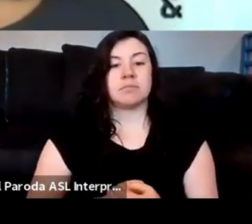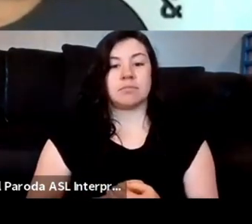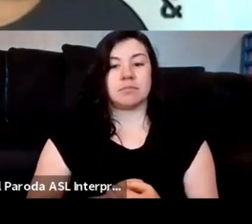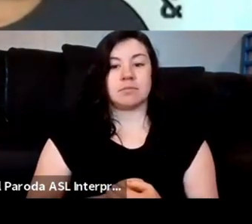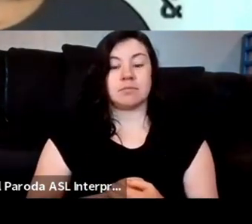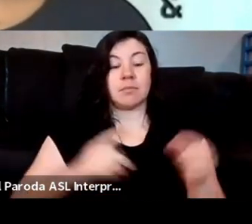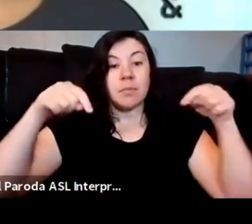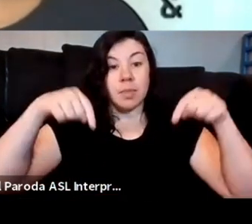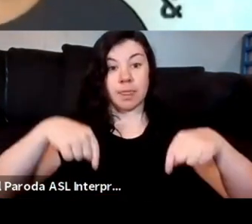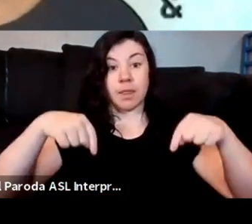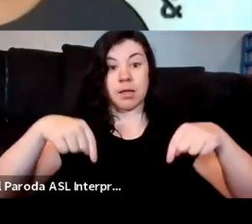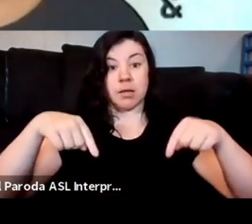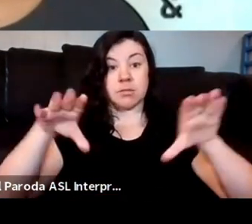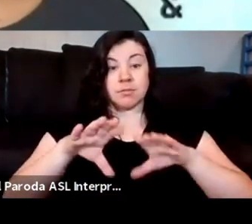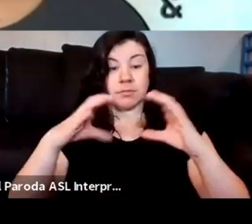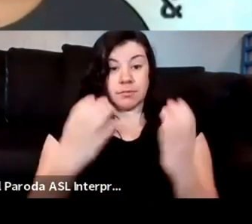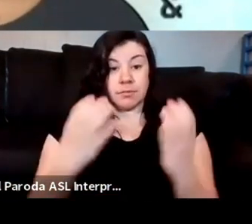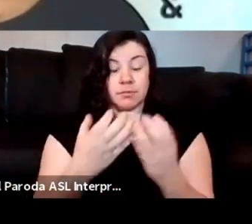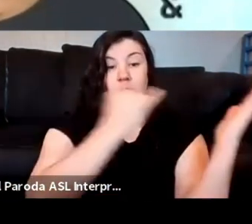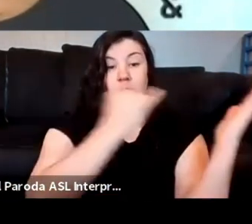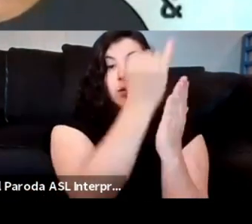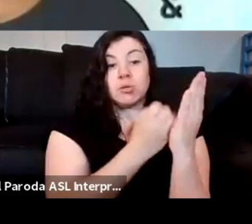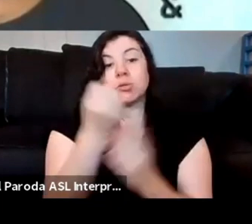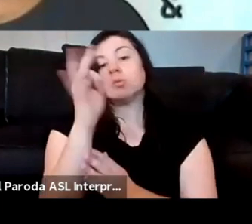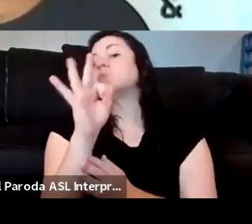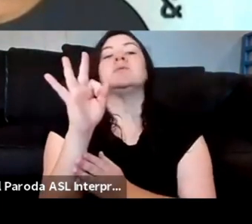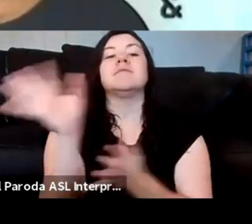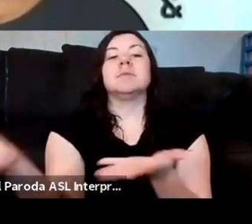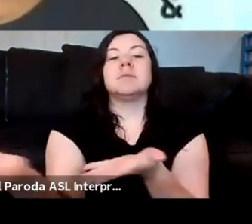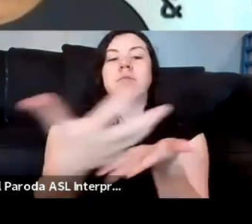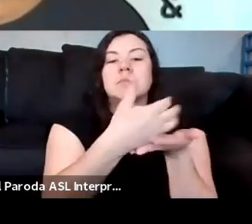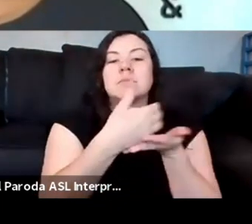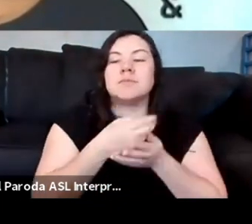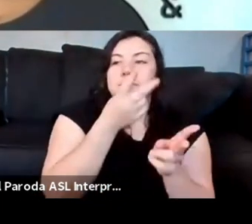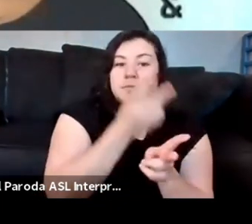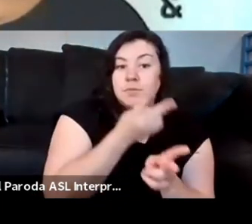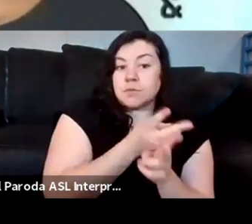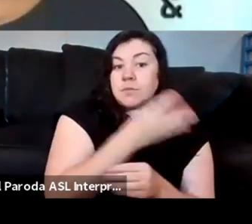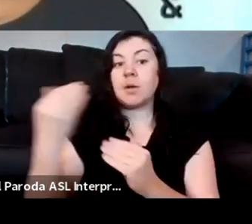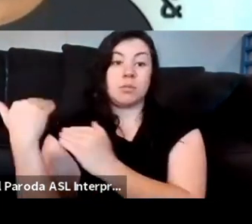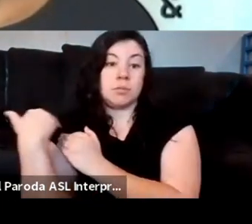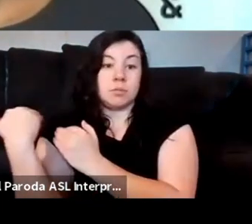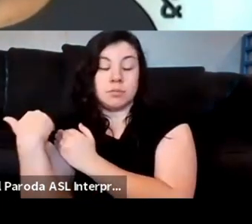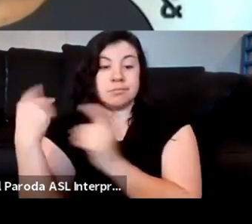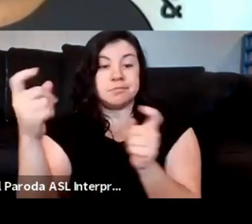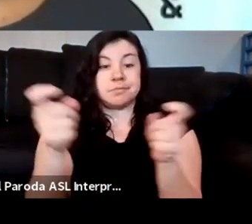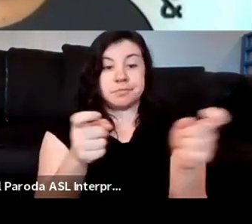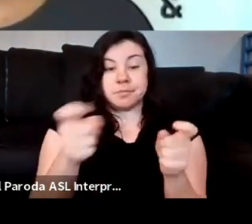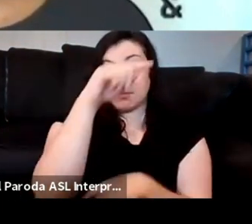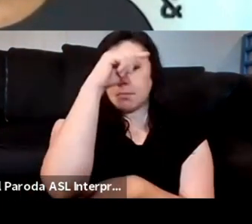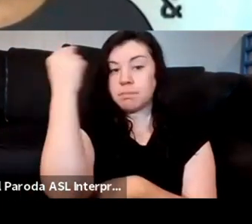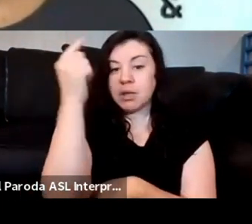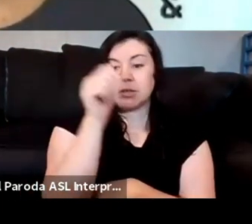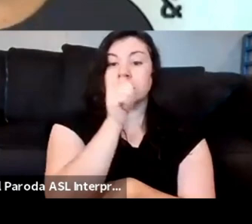-in, Art of Collective Care and Responsibility, Handling Images of Black Suffering and Death, is part of one of my latest